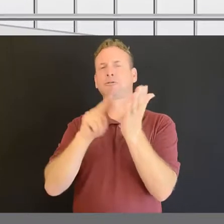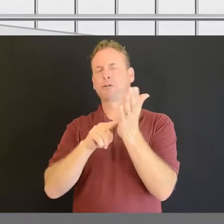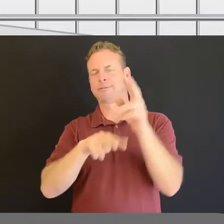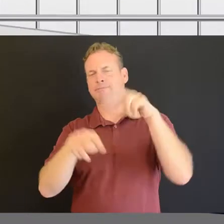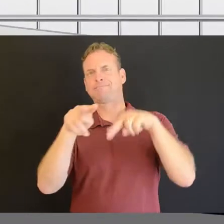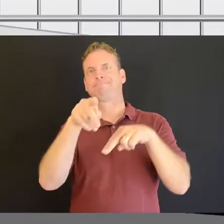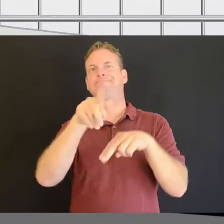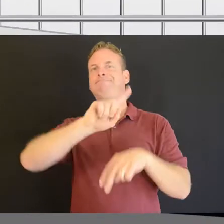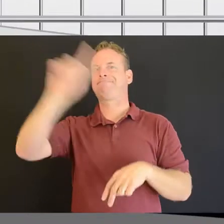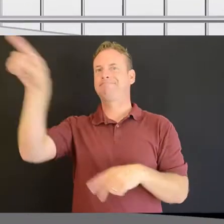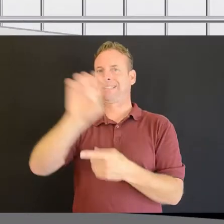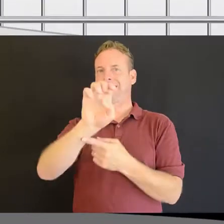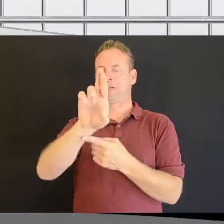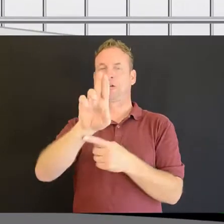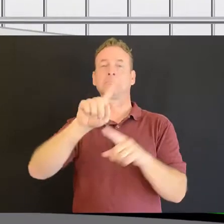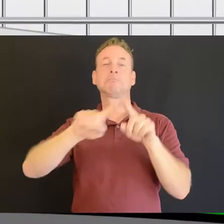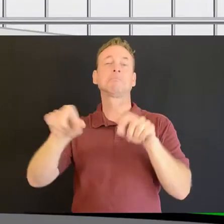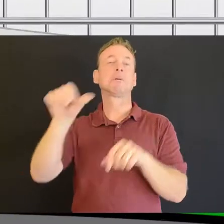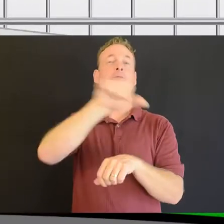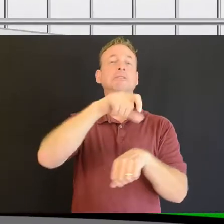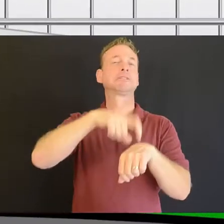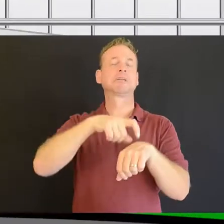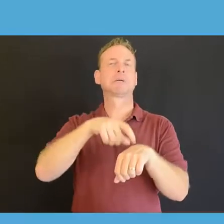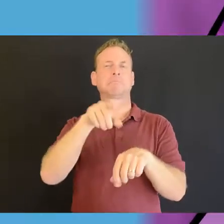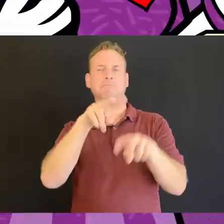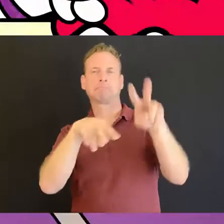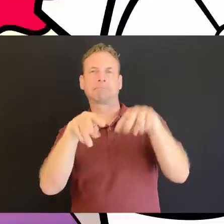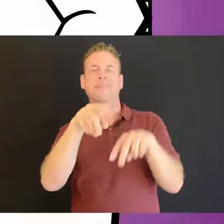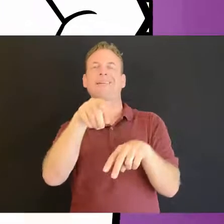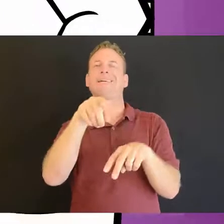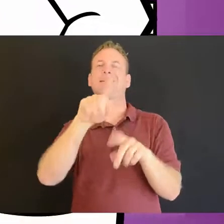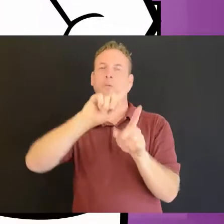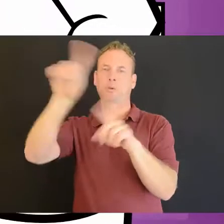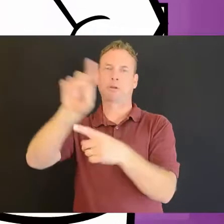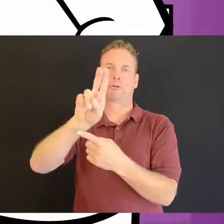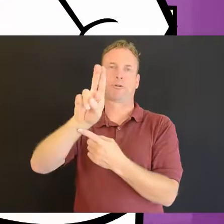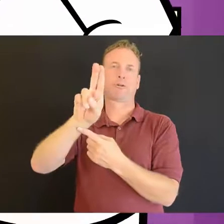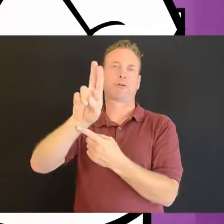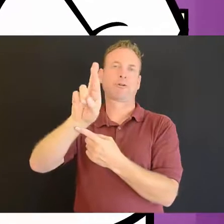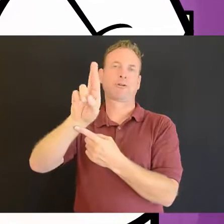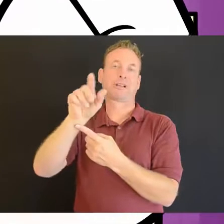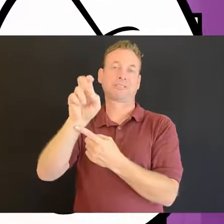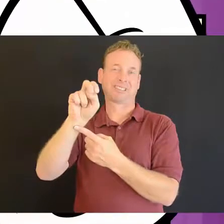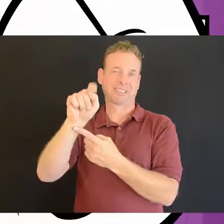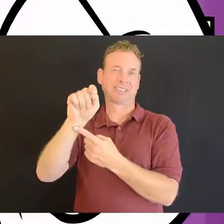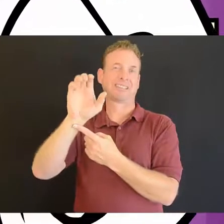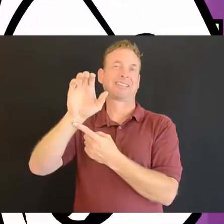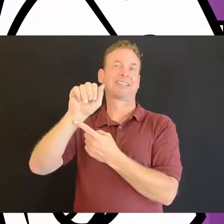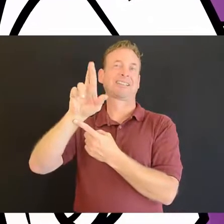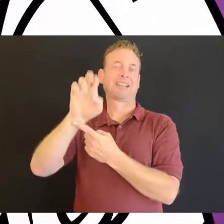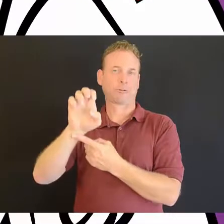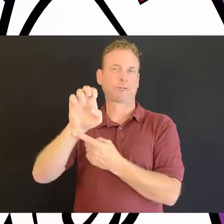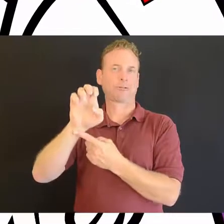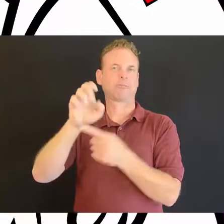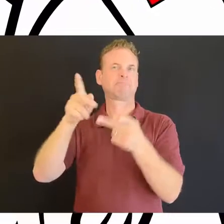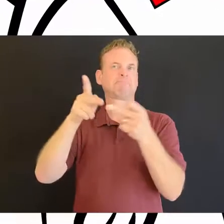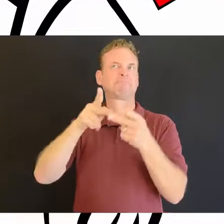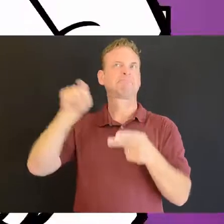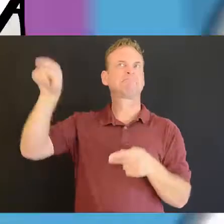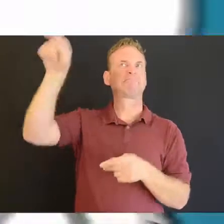or to the emergency room if your case is more serious. Urgent care clinics are a good choice for colds or flu,